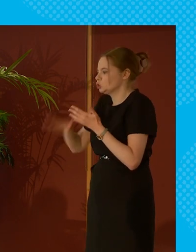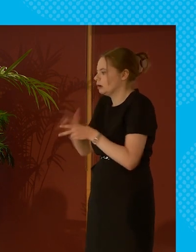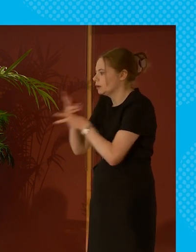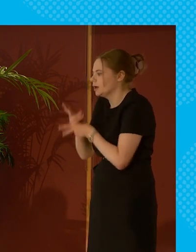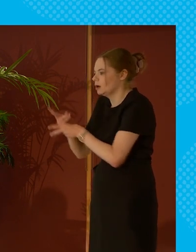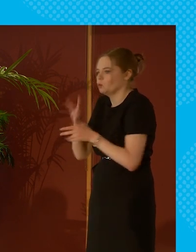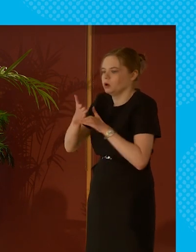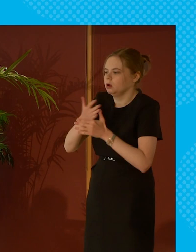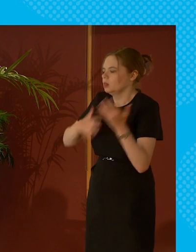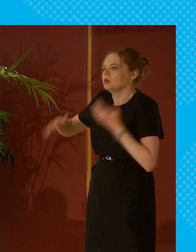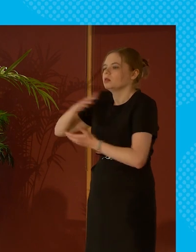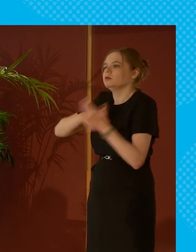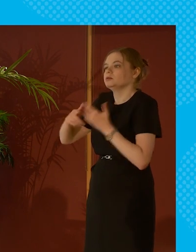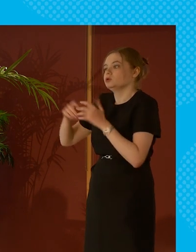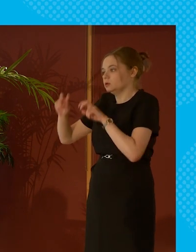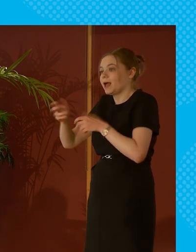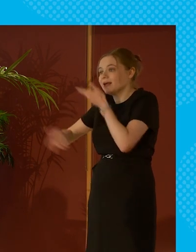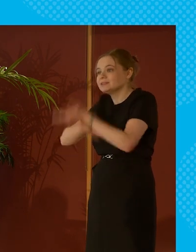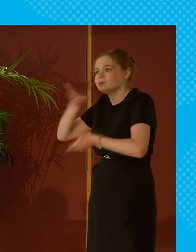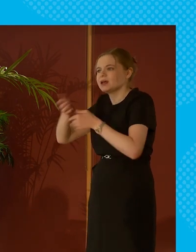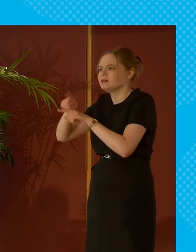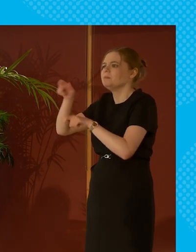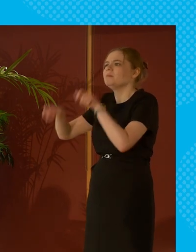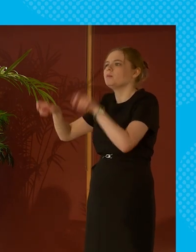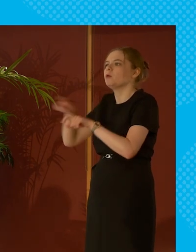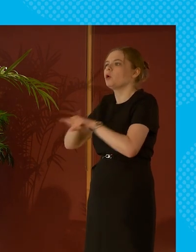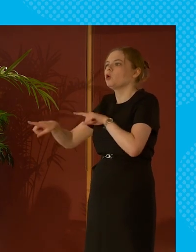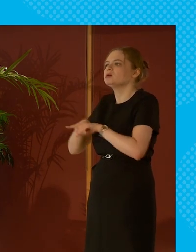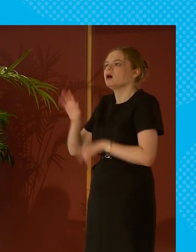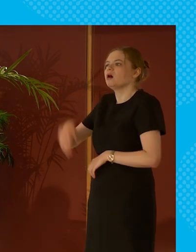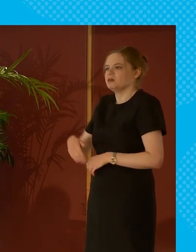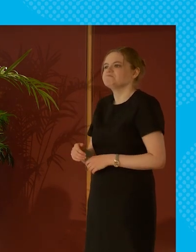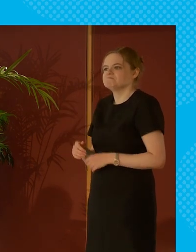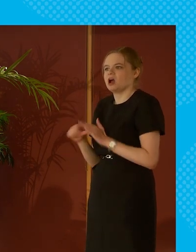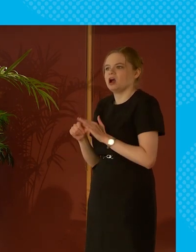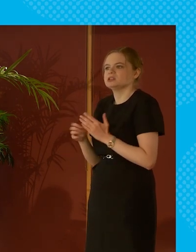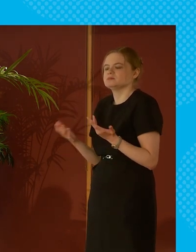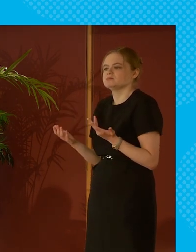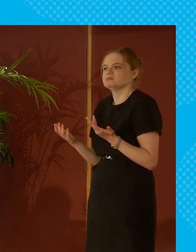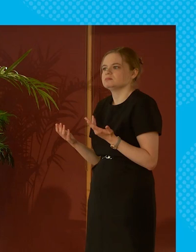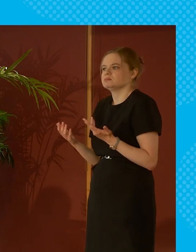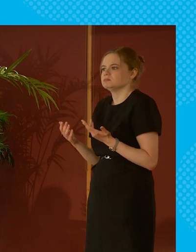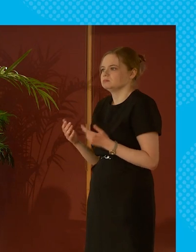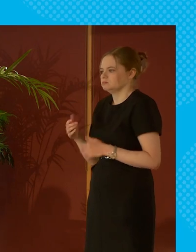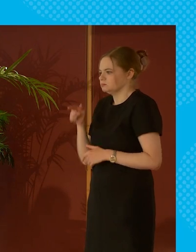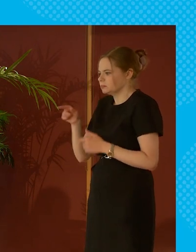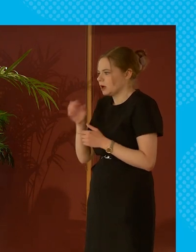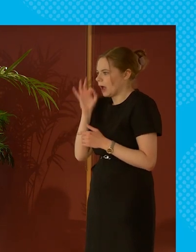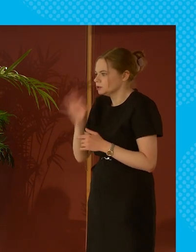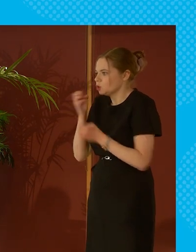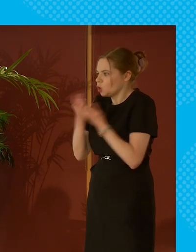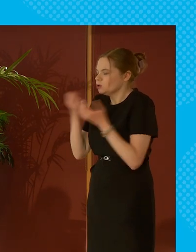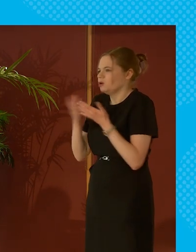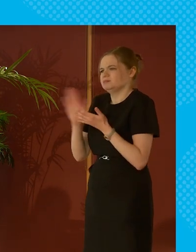into child care struggling to get into work and all of those things you explain that to people most people go yeah that's hard they're not asking for that much